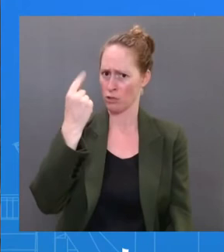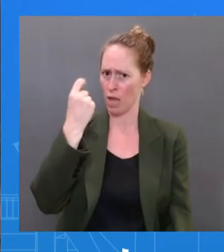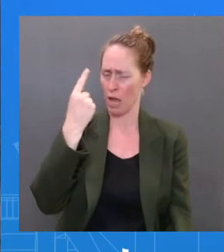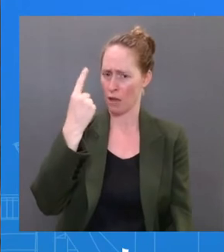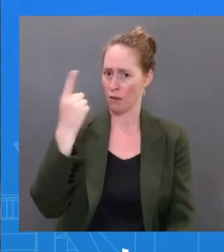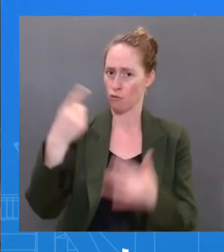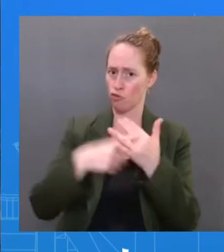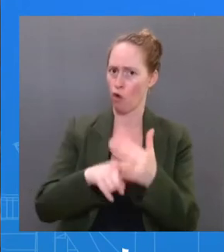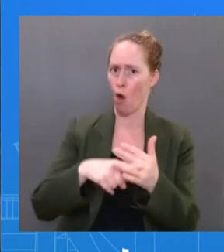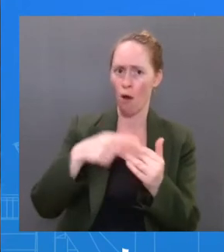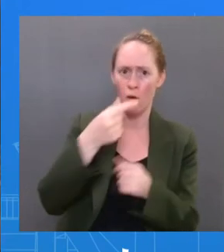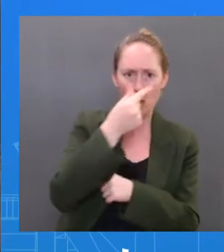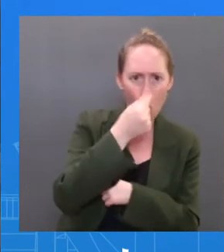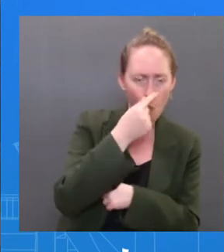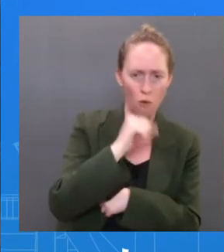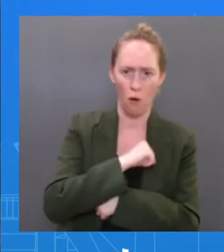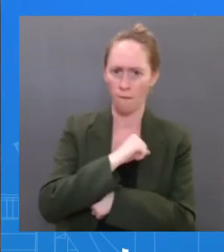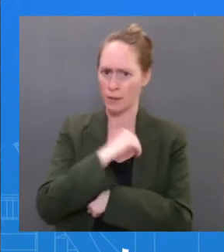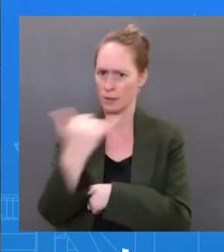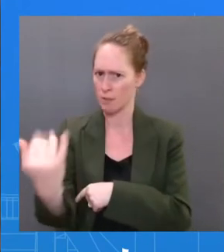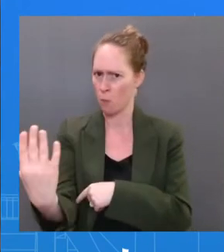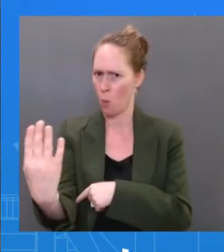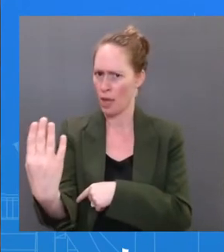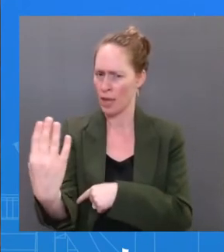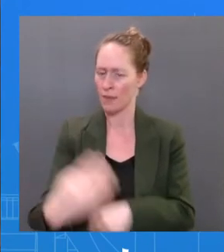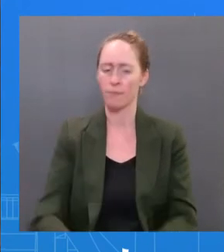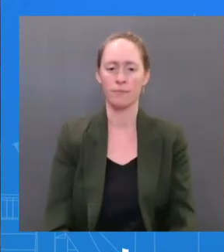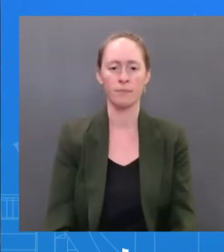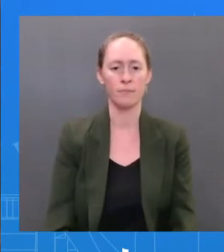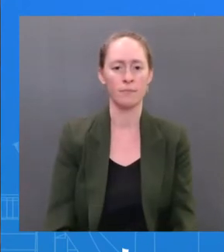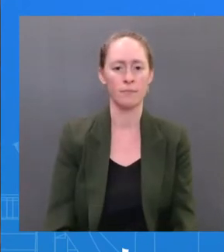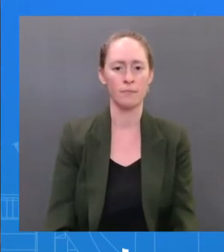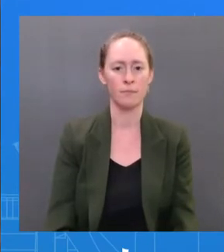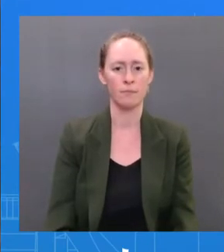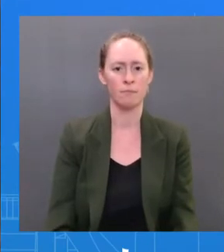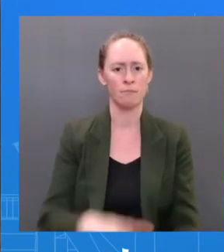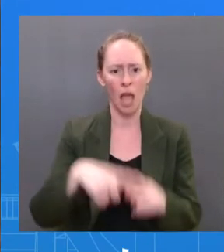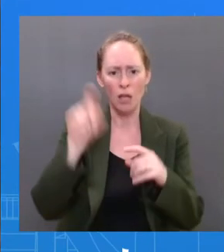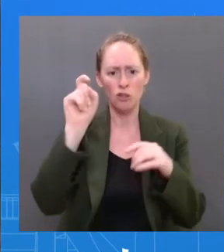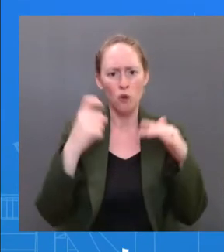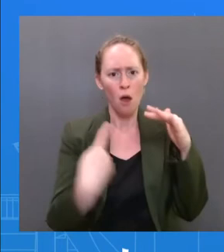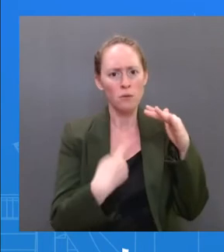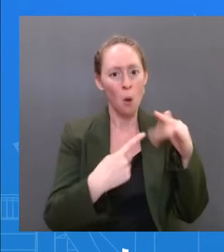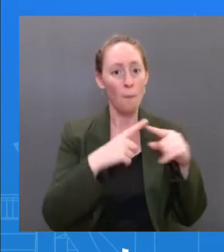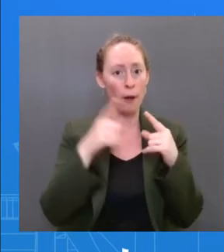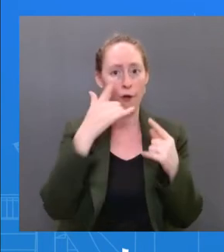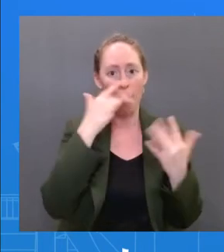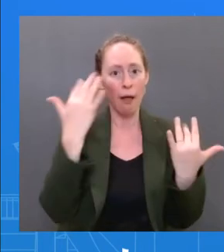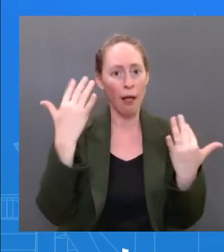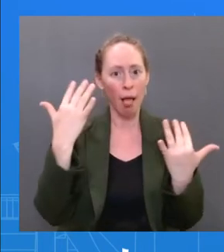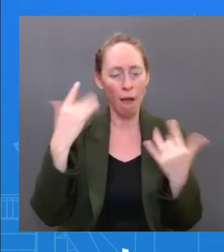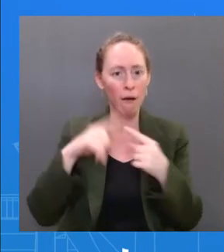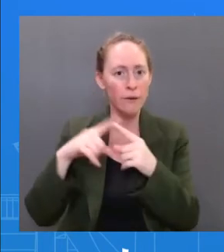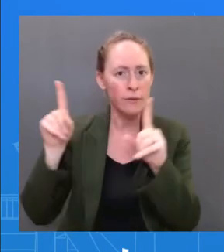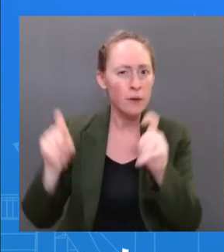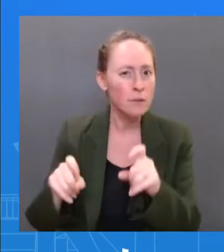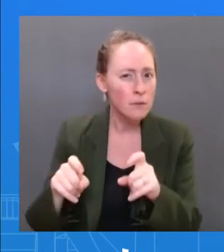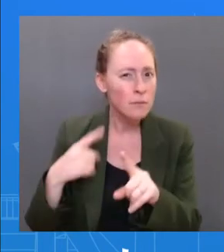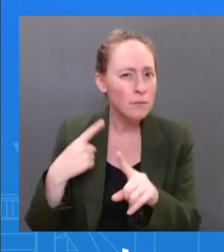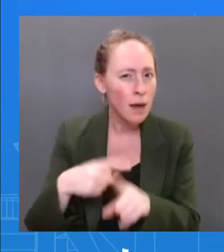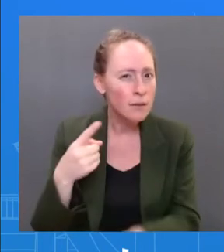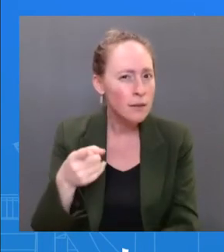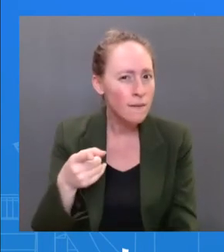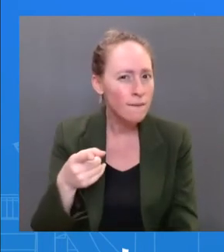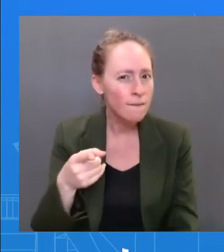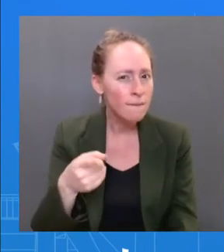that point. It sounds like he only started isolating when he had the positive test. My understanding is that he had the sore throat —